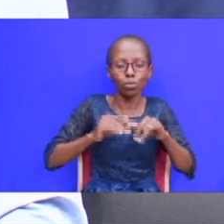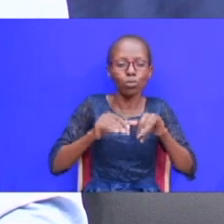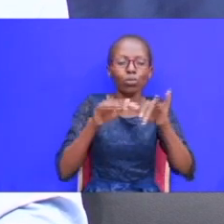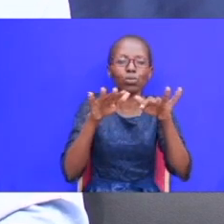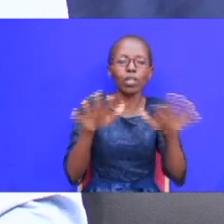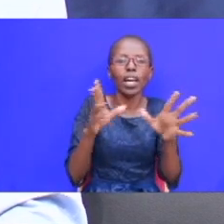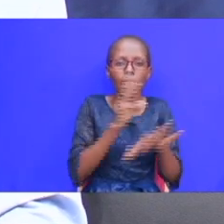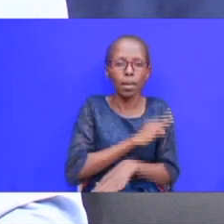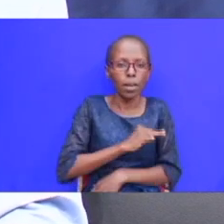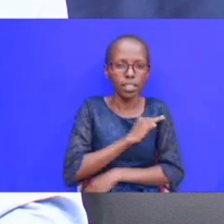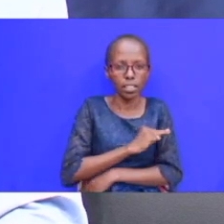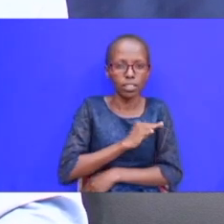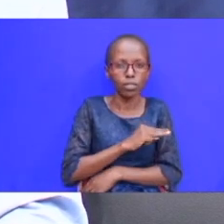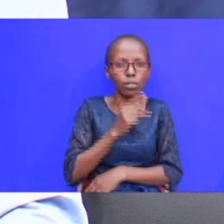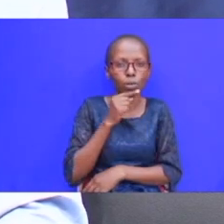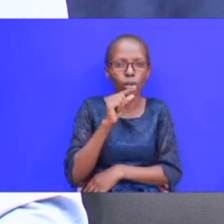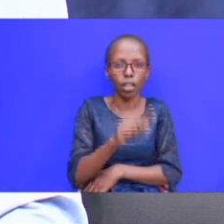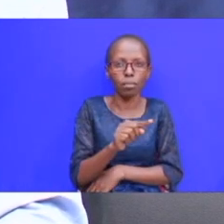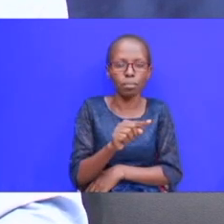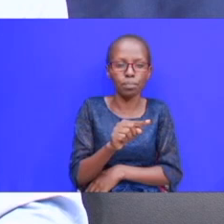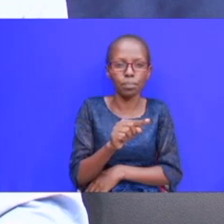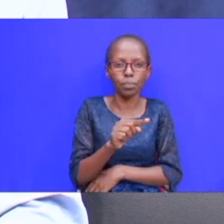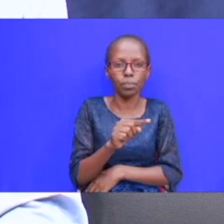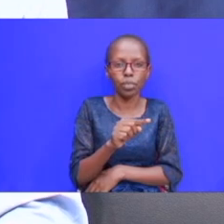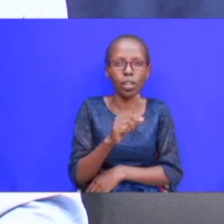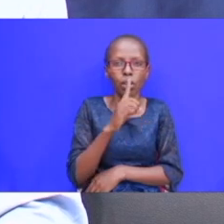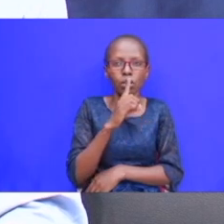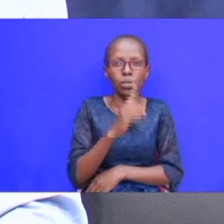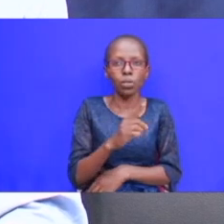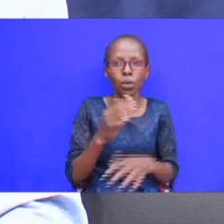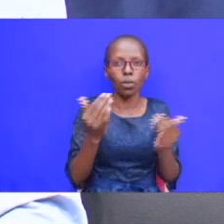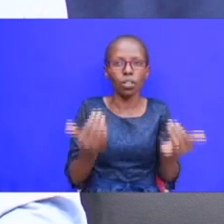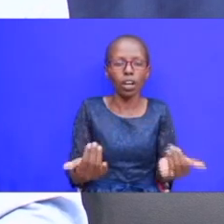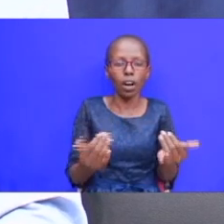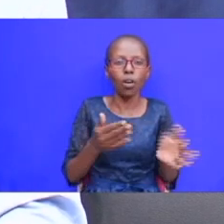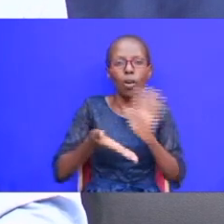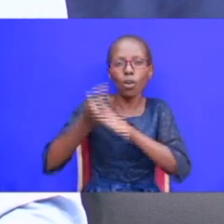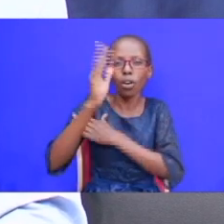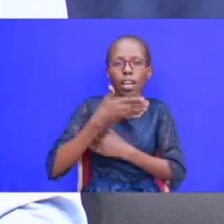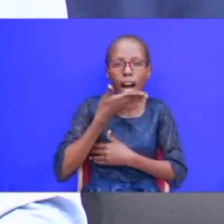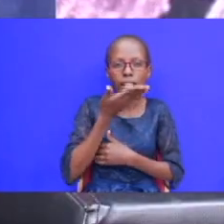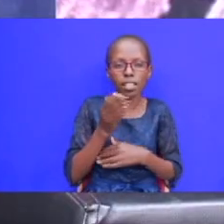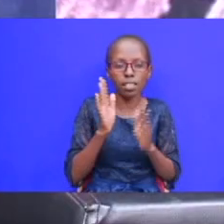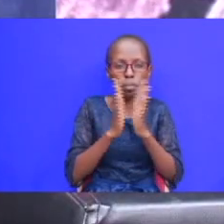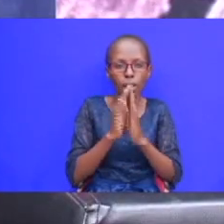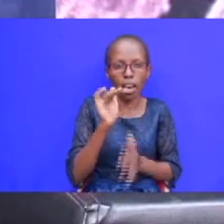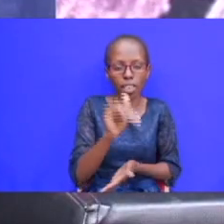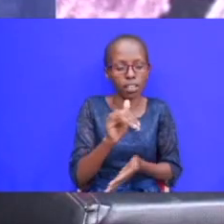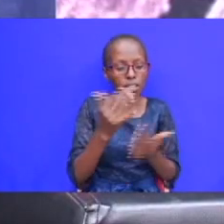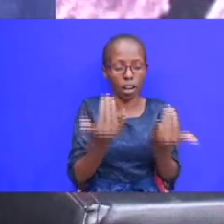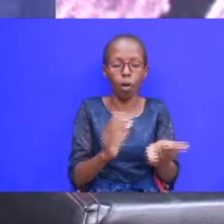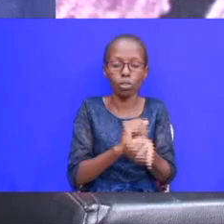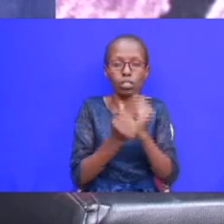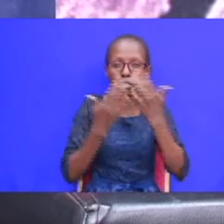he desired to walk in the truth all right so so it's like now and god answers that prayer he has been converted yes